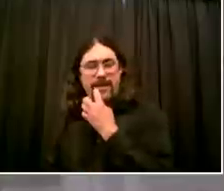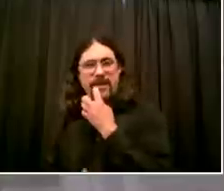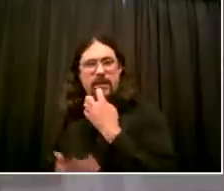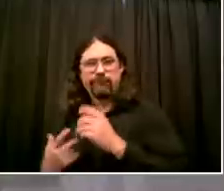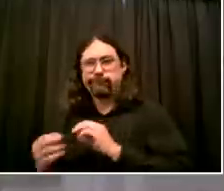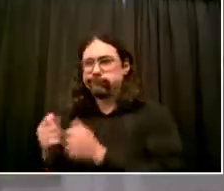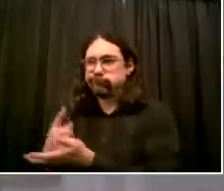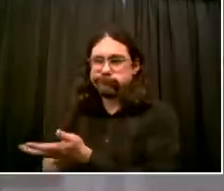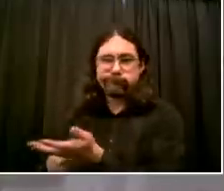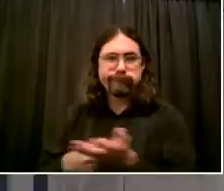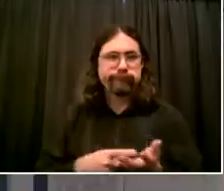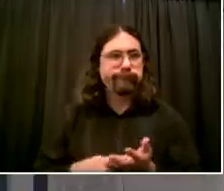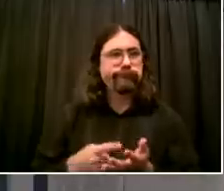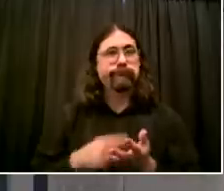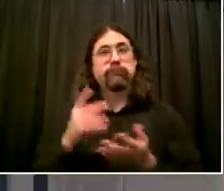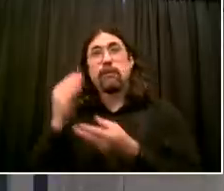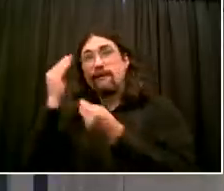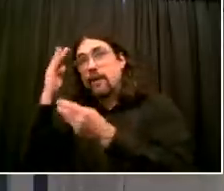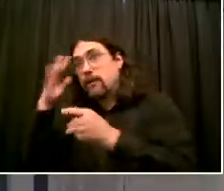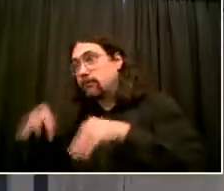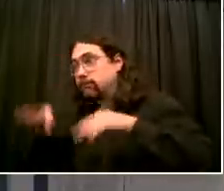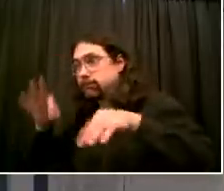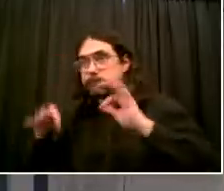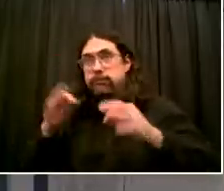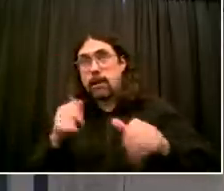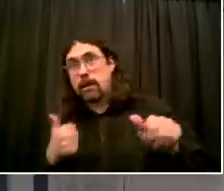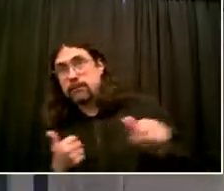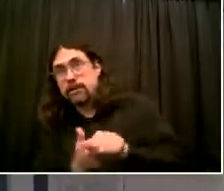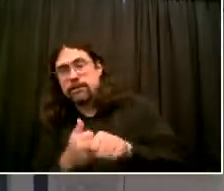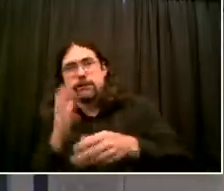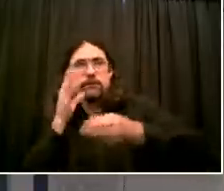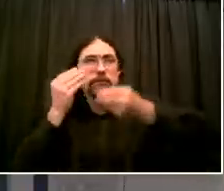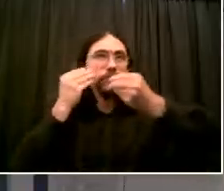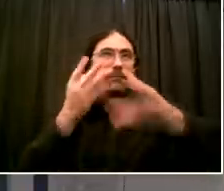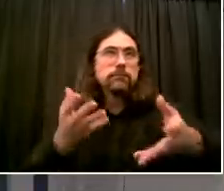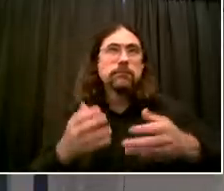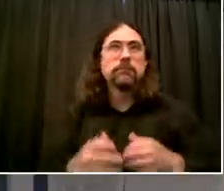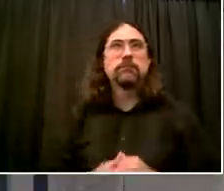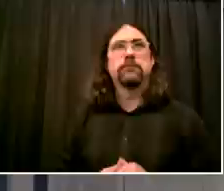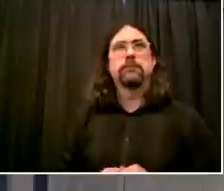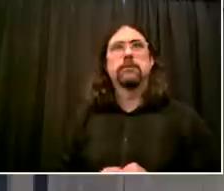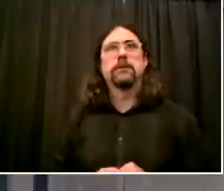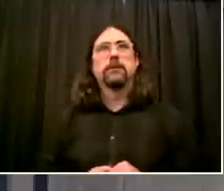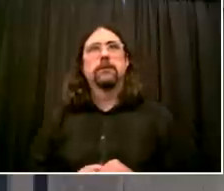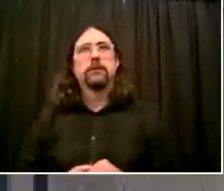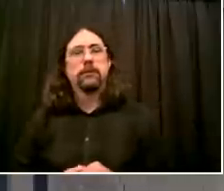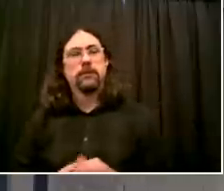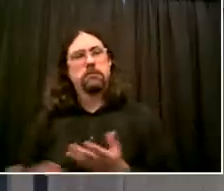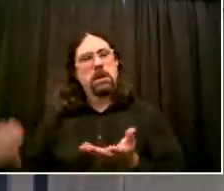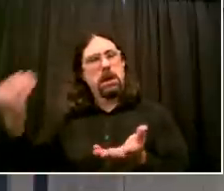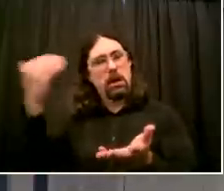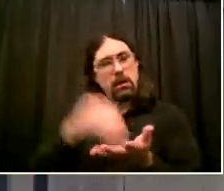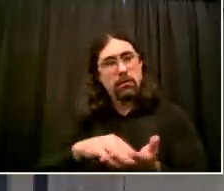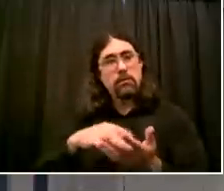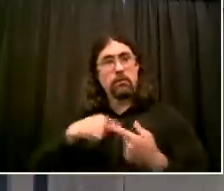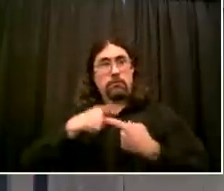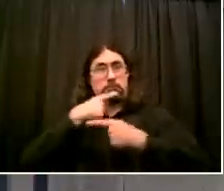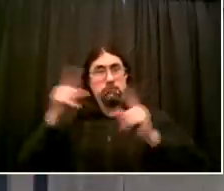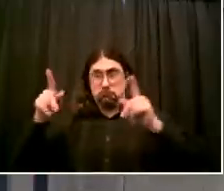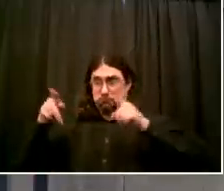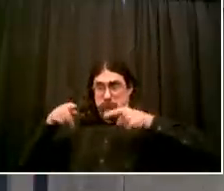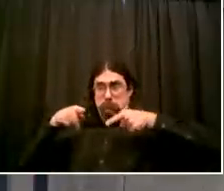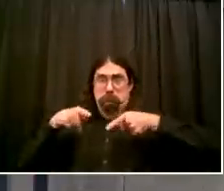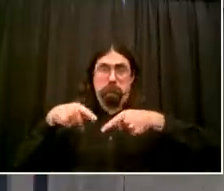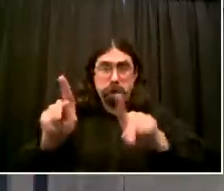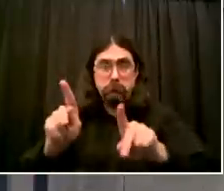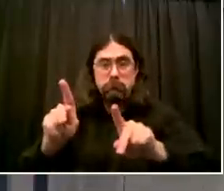them make that decision. Go ahead, Kay. And my second question, I'd asked it earlier in the week, but I don't know if you have any updates. You know, I asked about